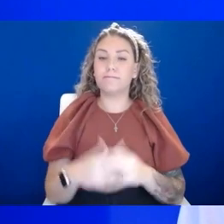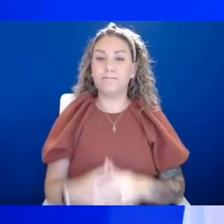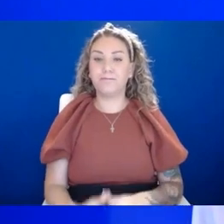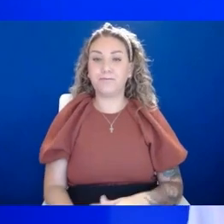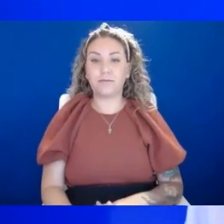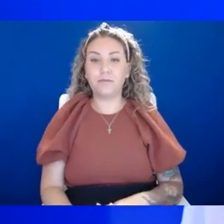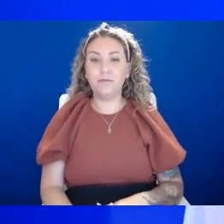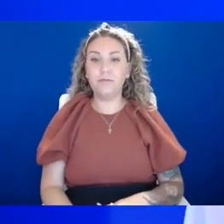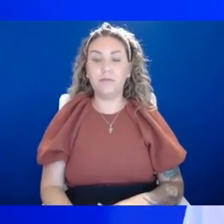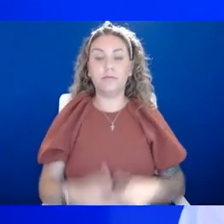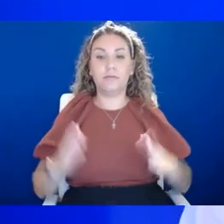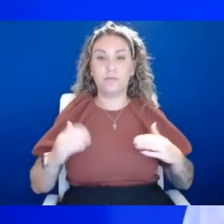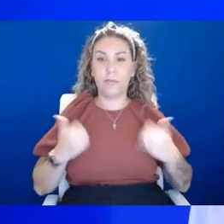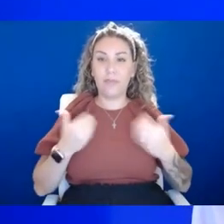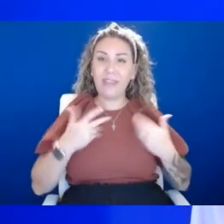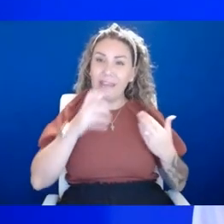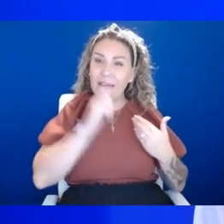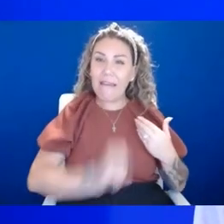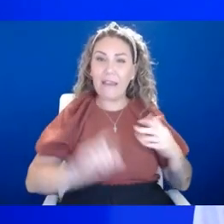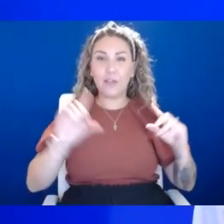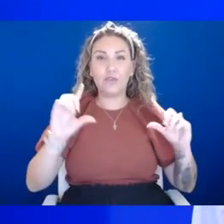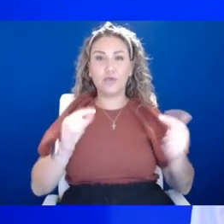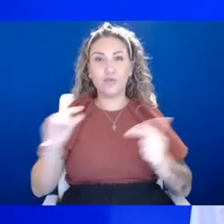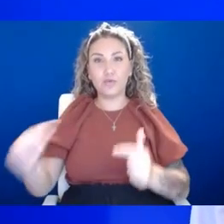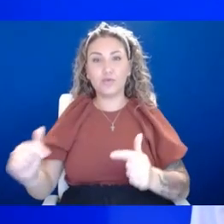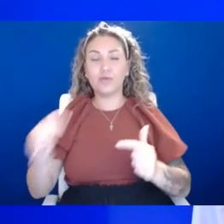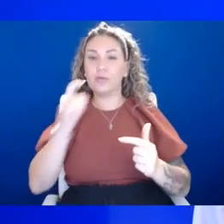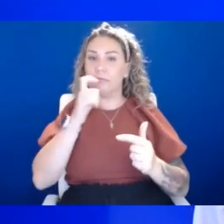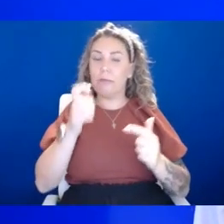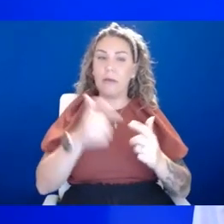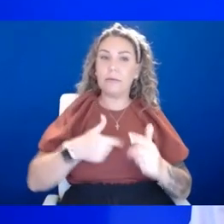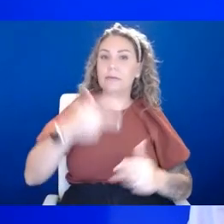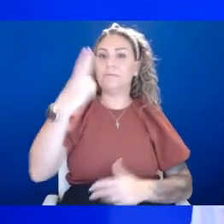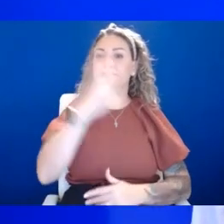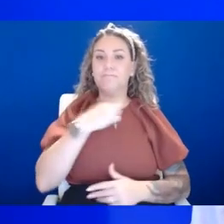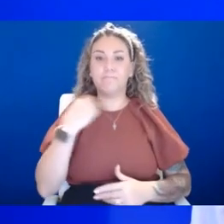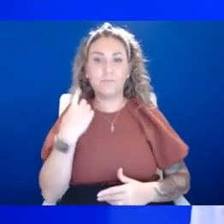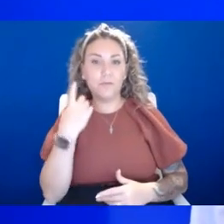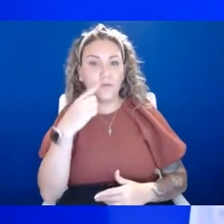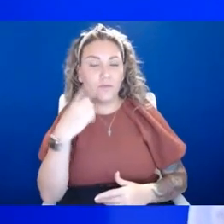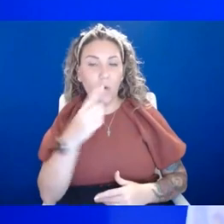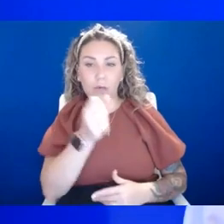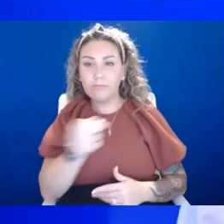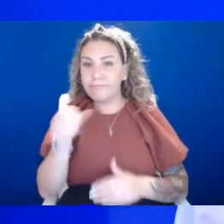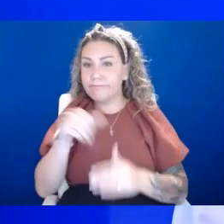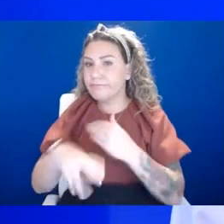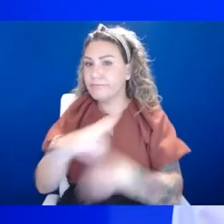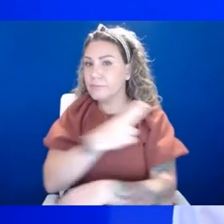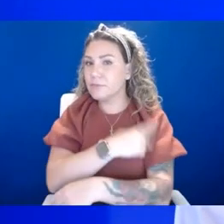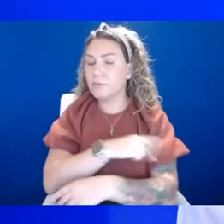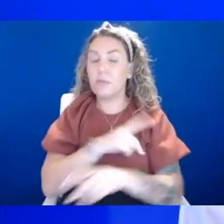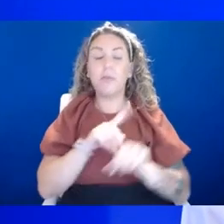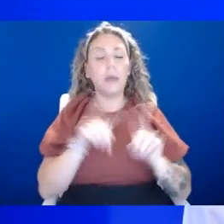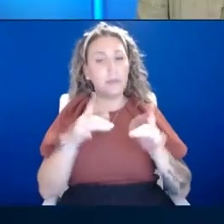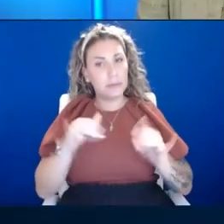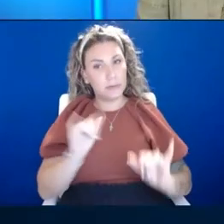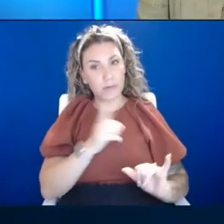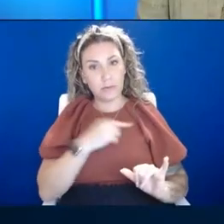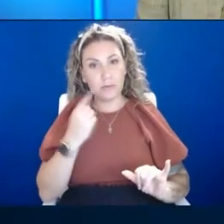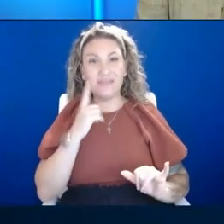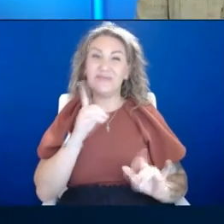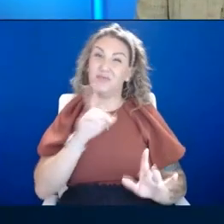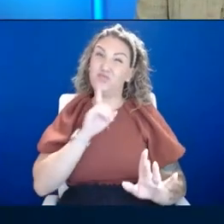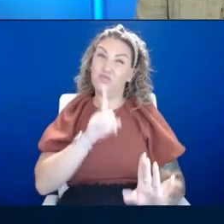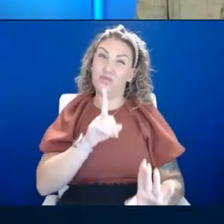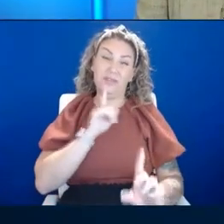younger age groups are at less risk of severe disease and hospitalization, but still are at risk and it continues to boil down to you as an individual. All right,